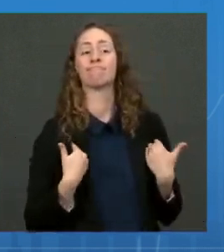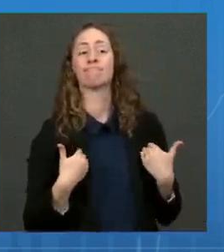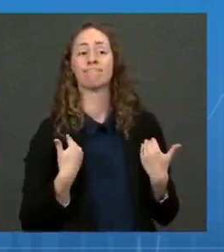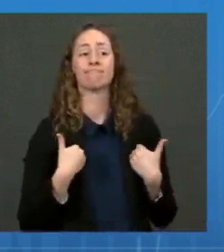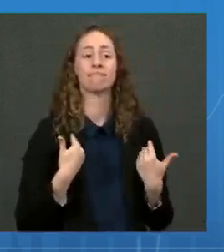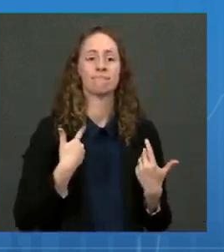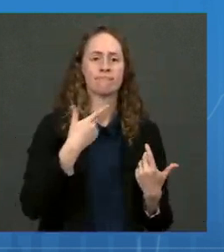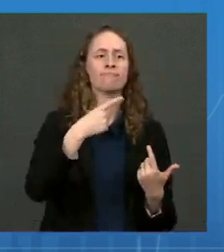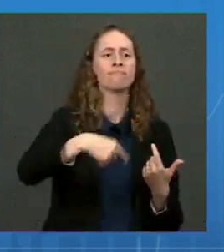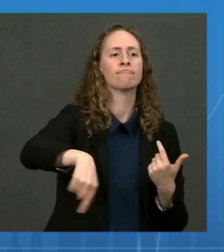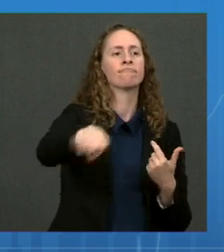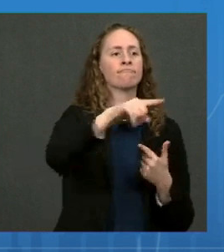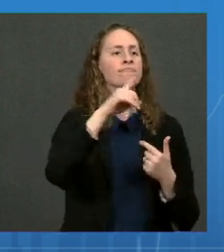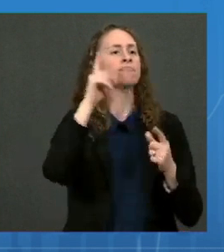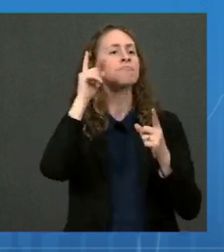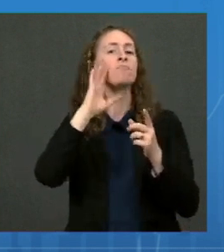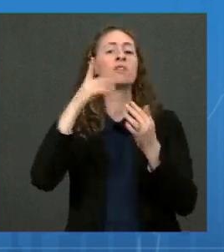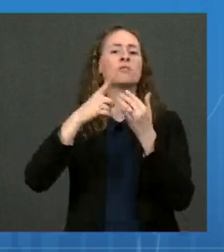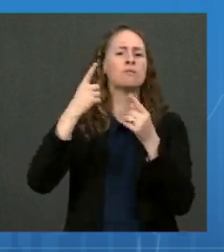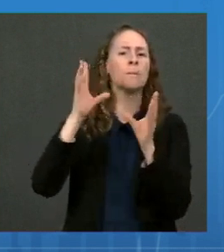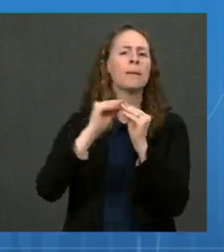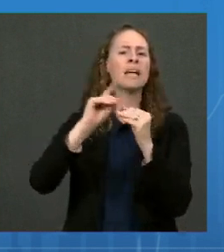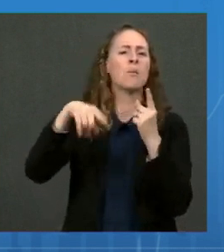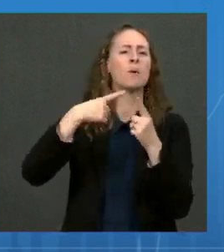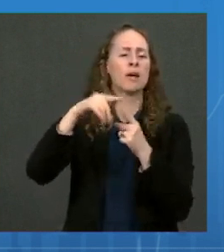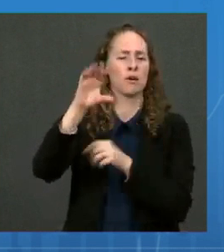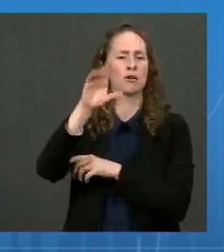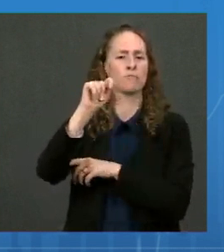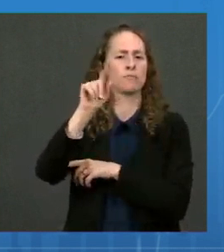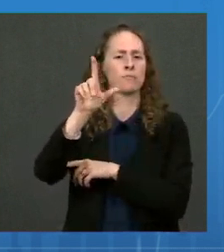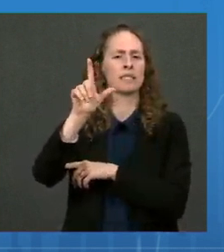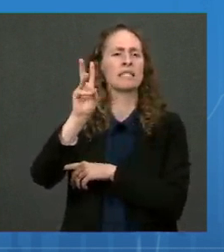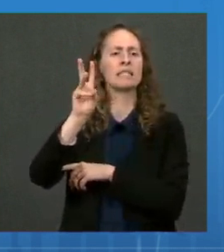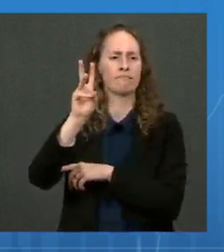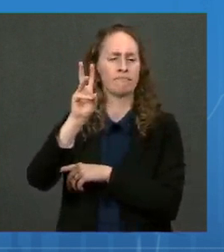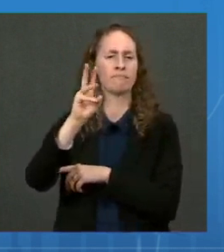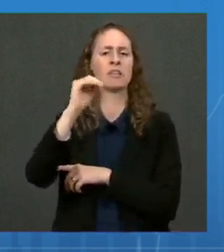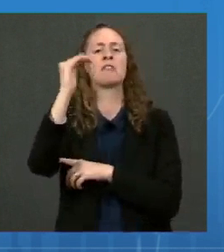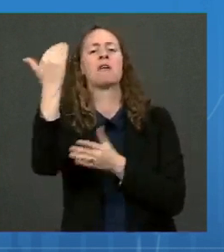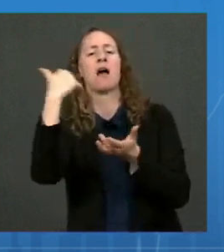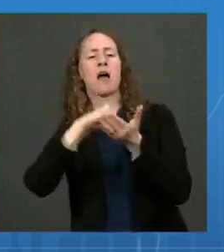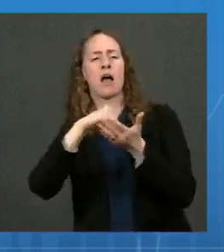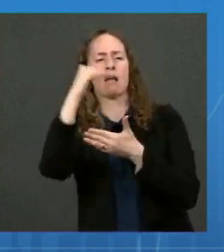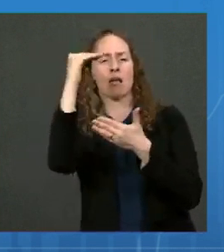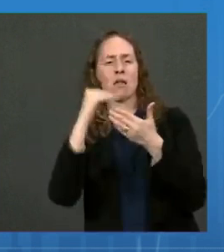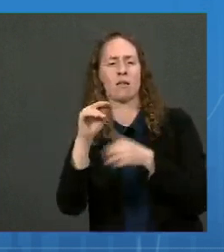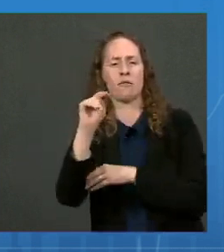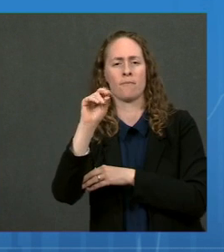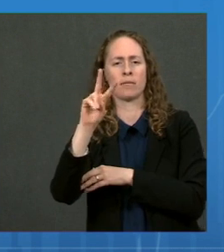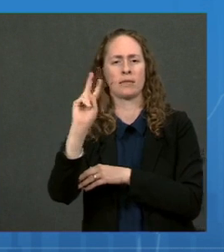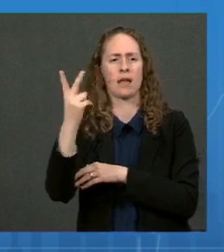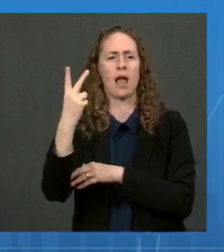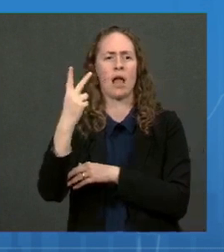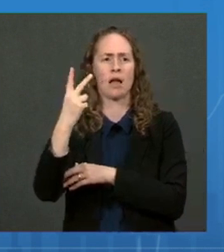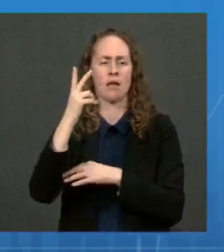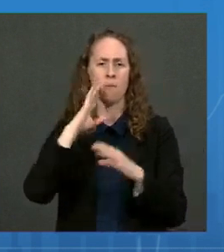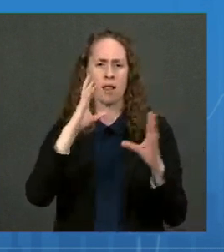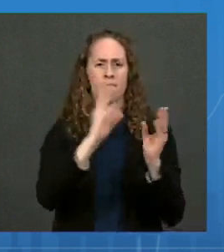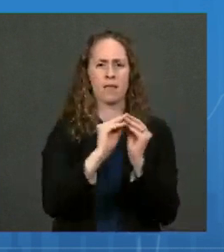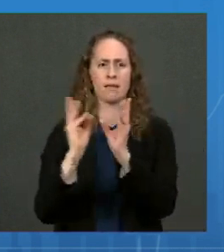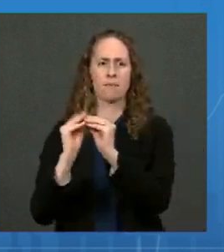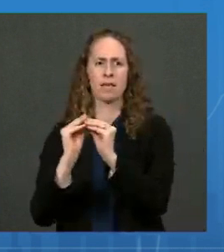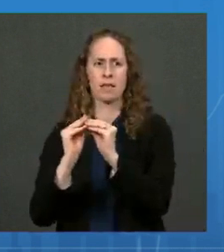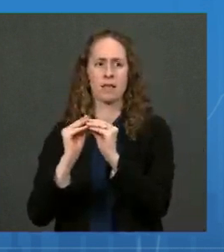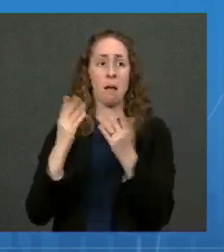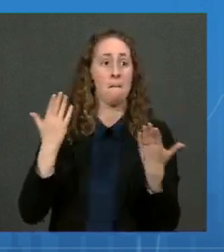followed by ACIP on November 2nd. So we could hear decisions from both agencies, the FDA and CDC, by early November,